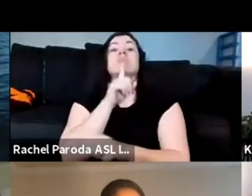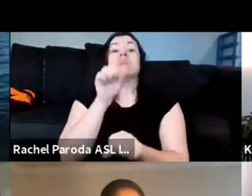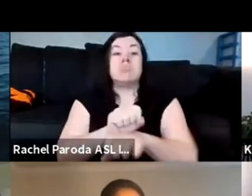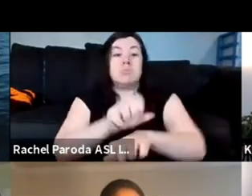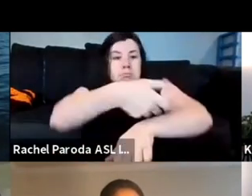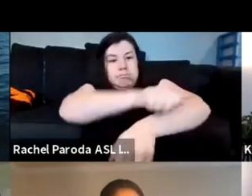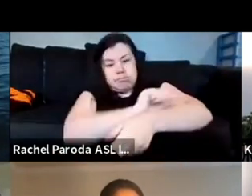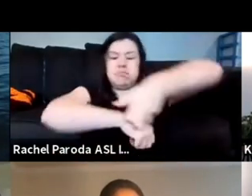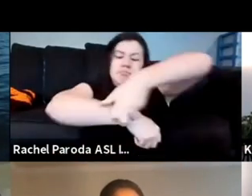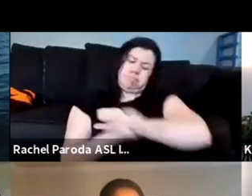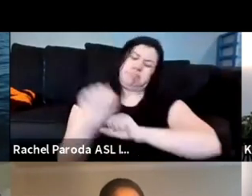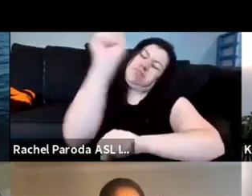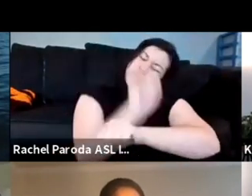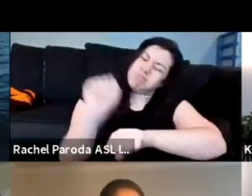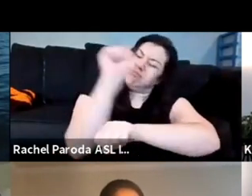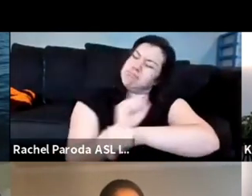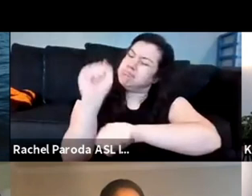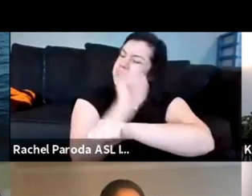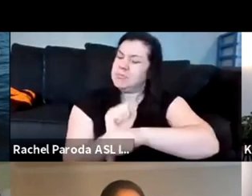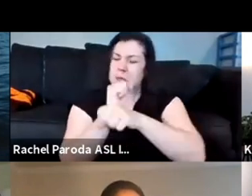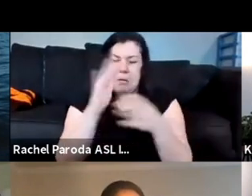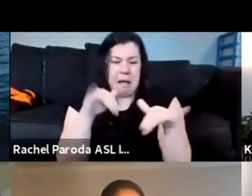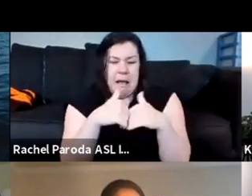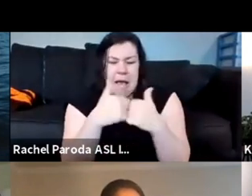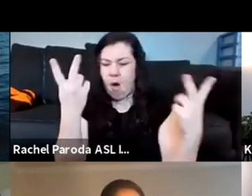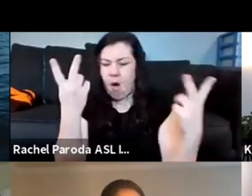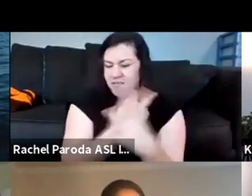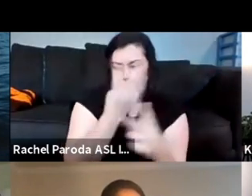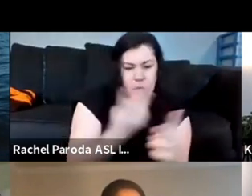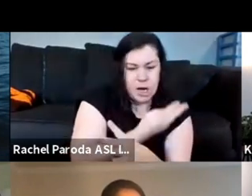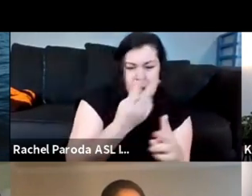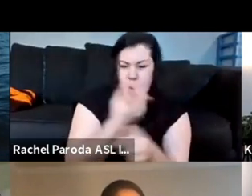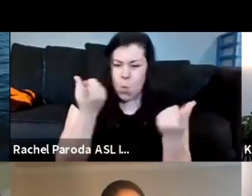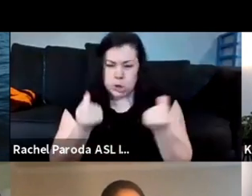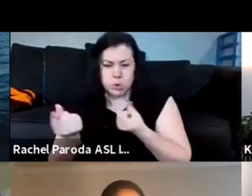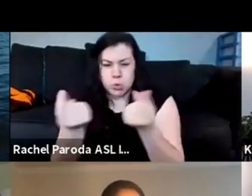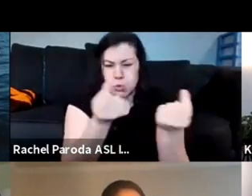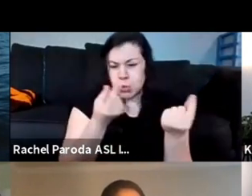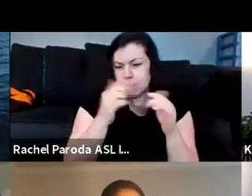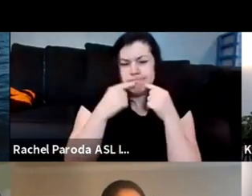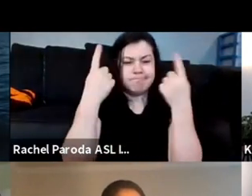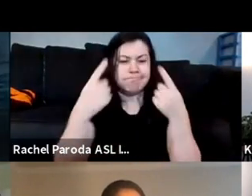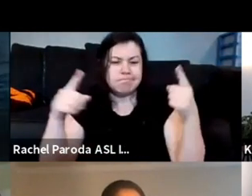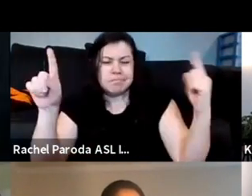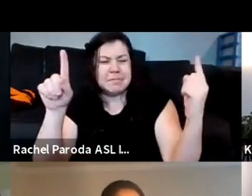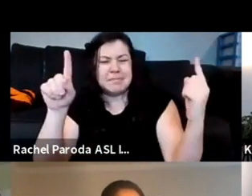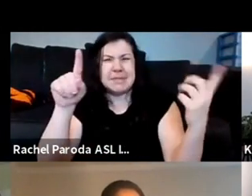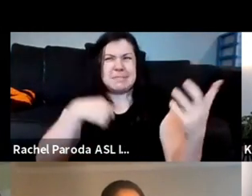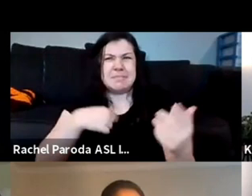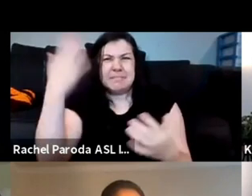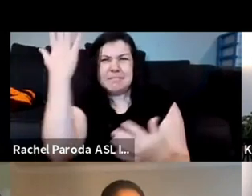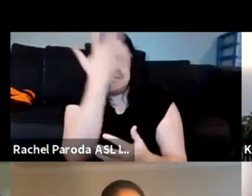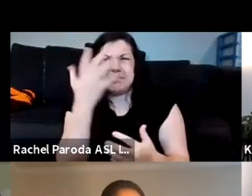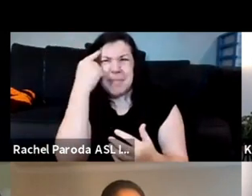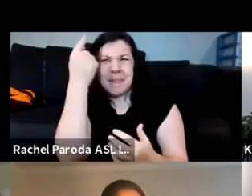it took and the strategies that had to be used and i think about what amanda was saying and then i think about what does it look like to center